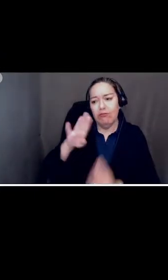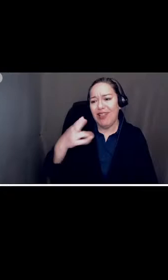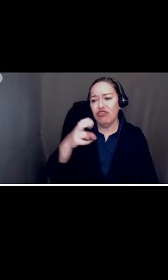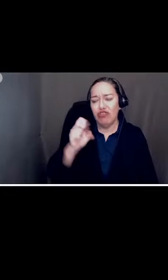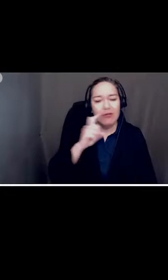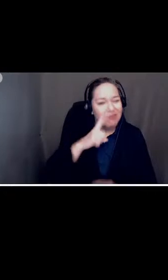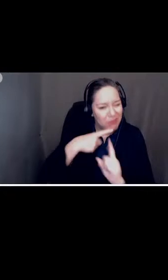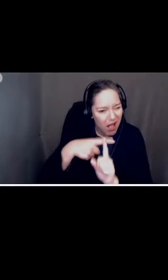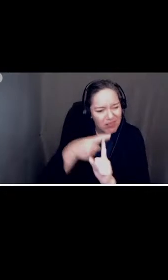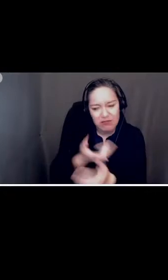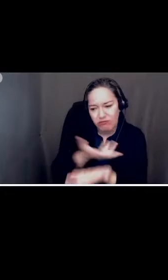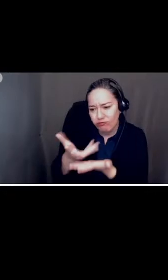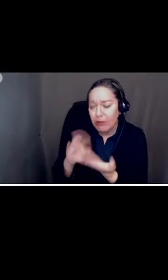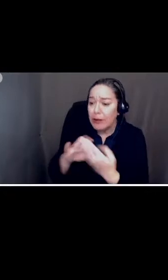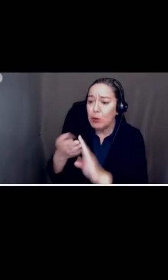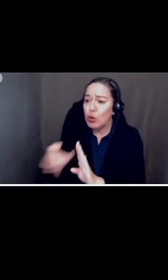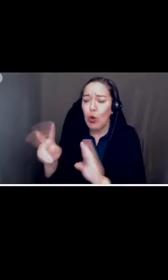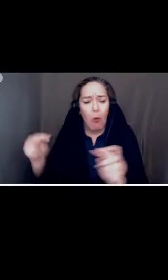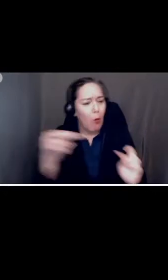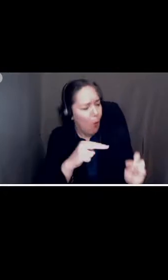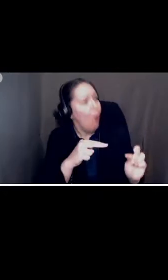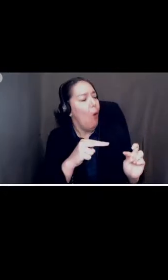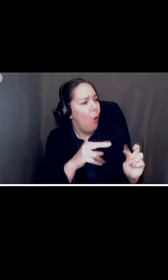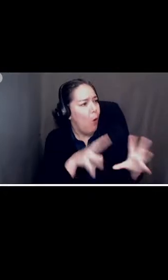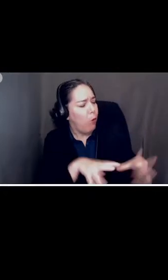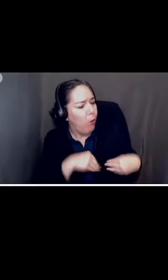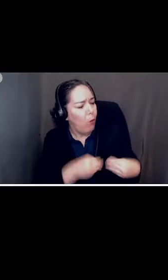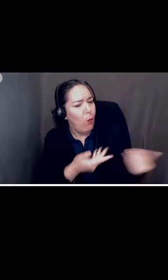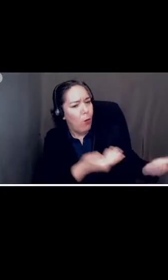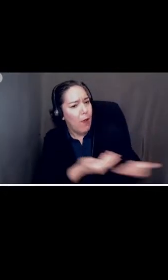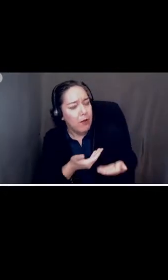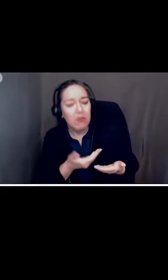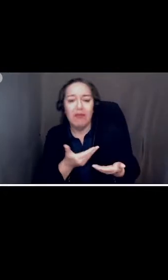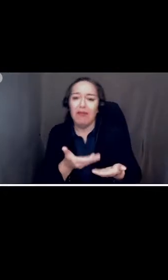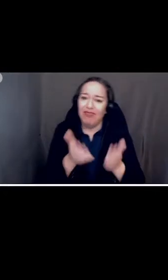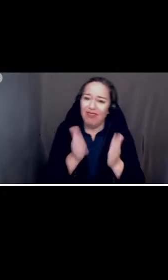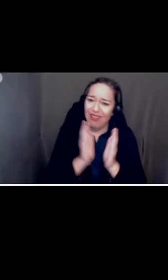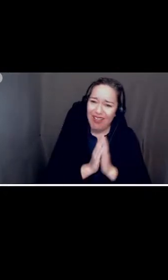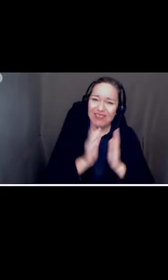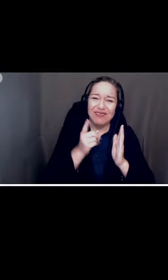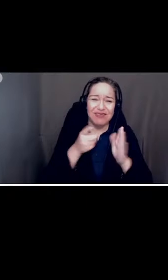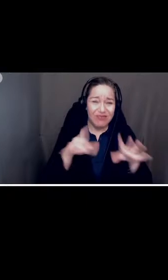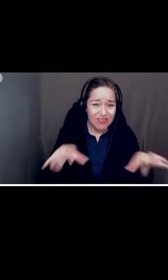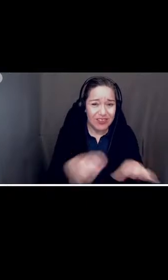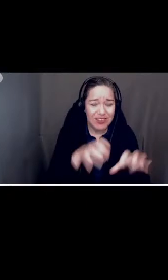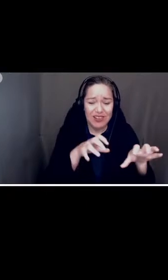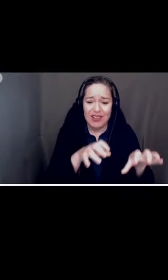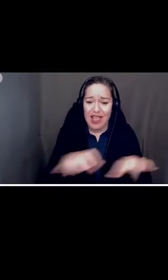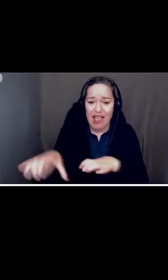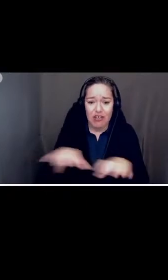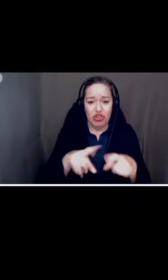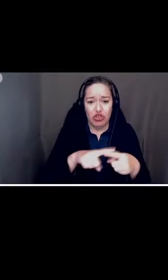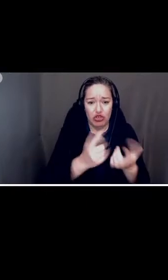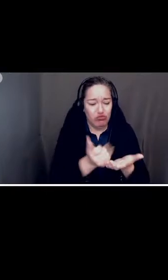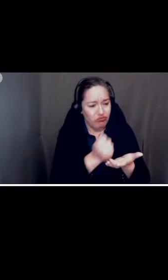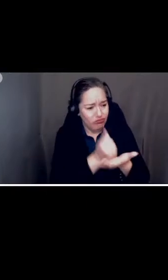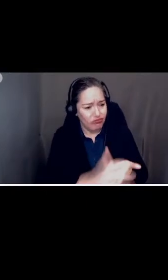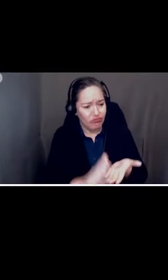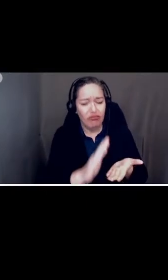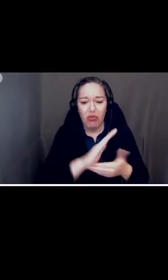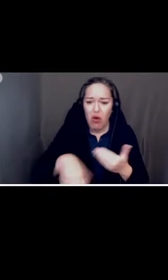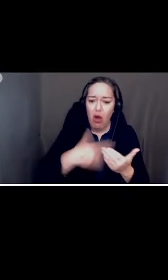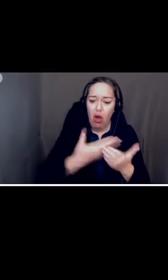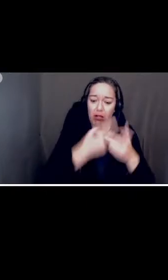positive light and was well received by the community i ask that you if you have taken an action that can dismiss all the positive things dr strikwarda have